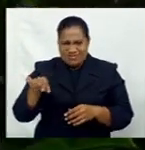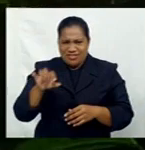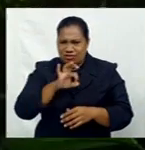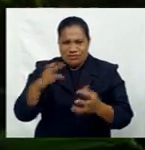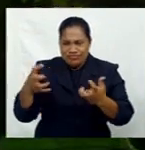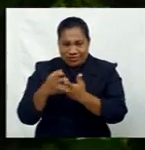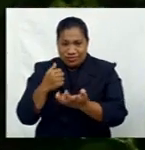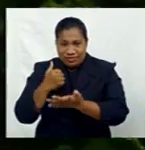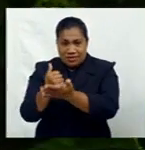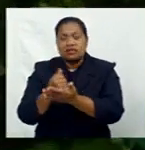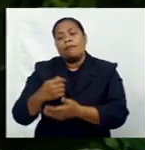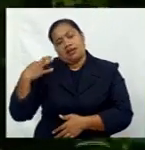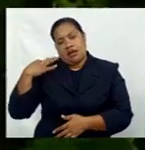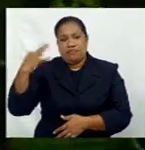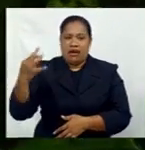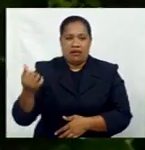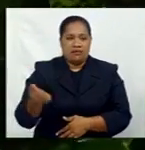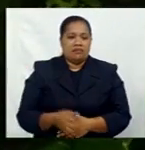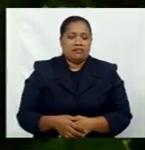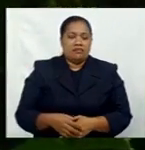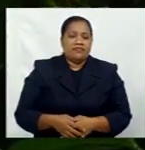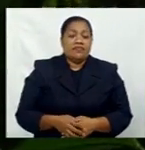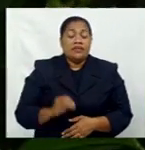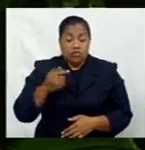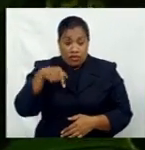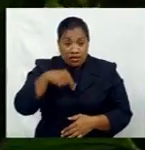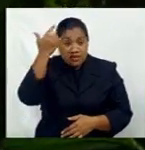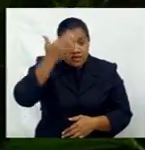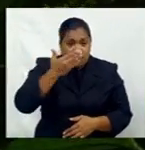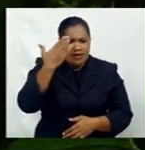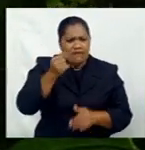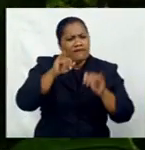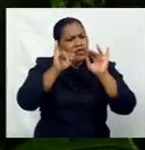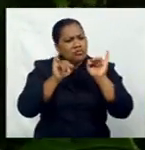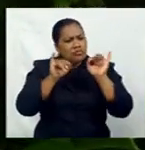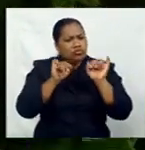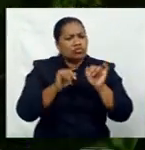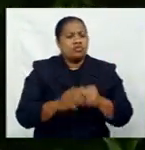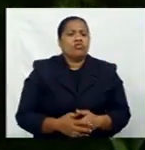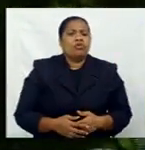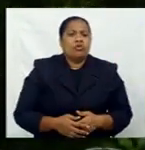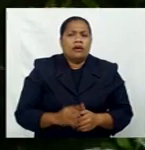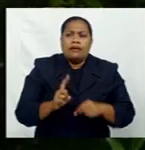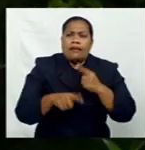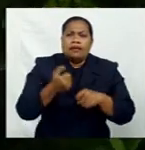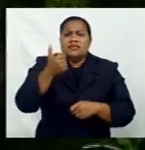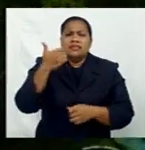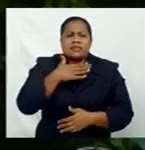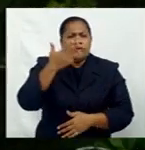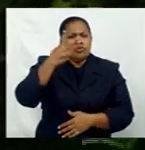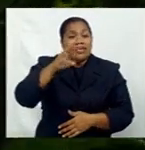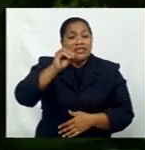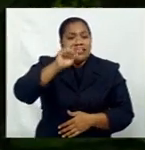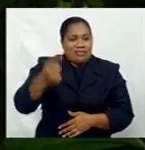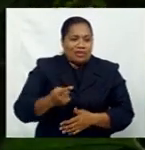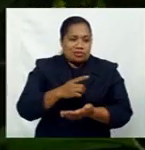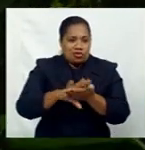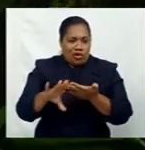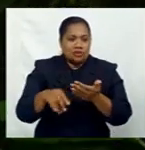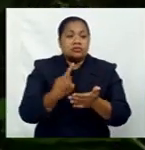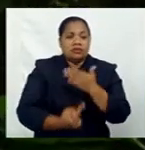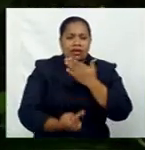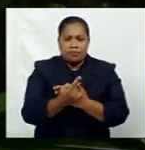also made an interesting point this evening where there was an issue where just over $620,000 was